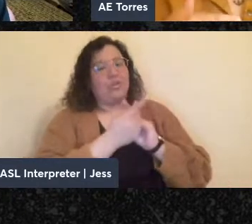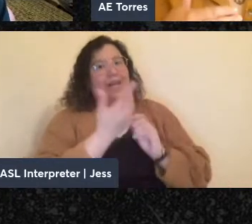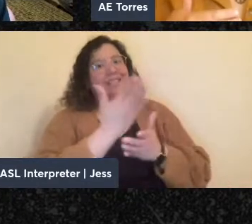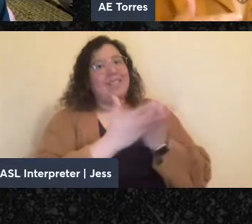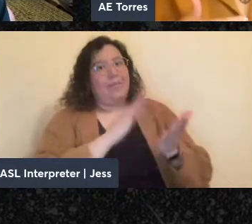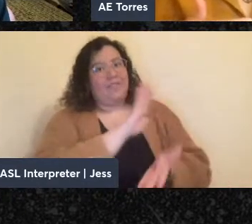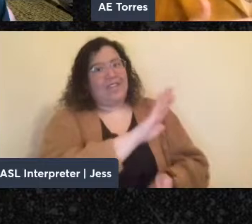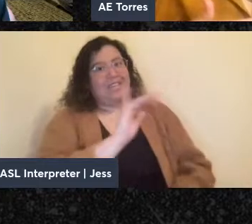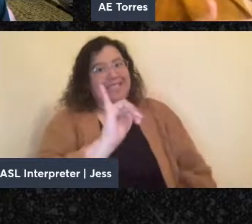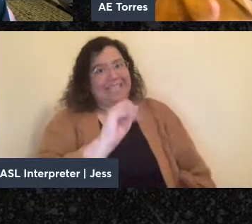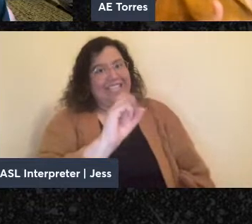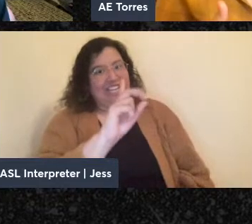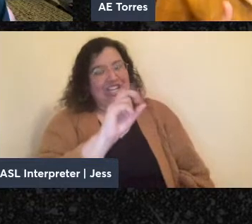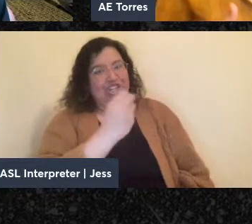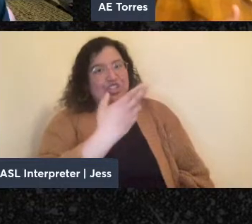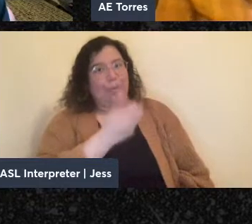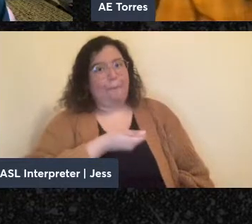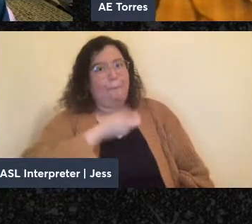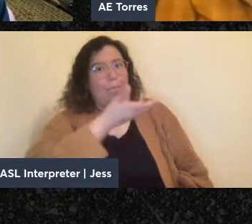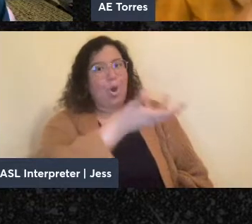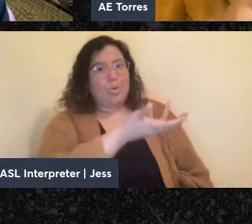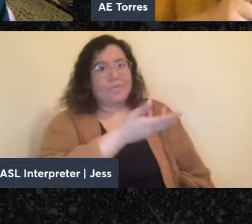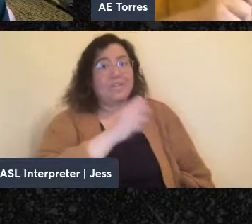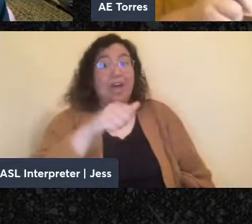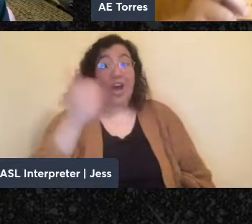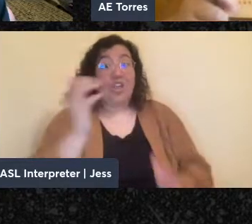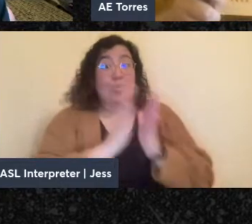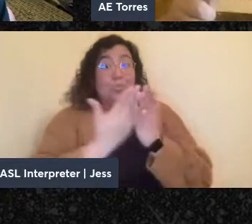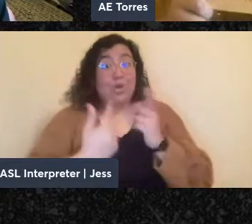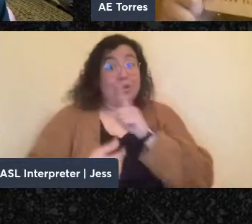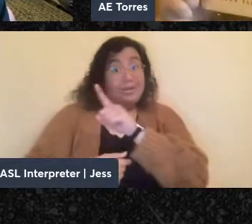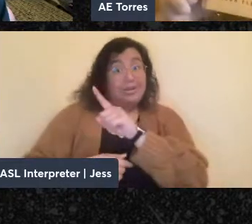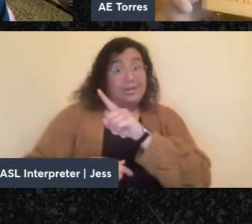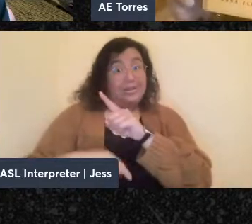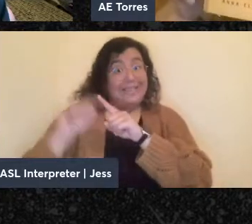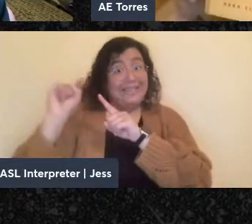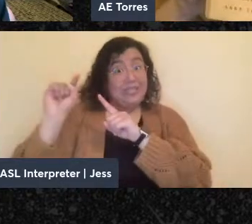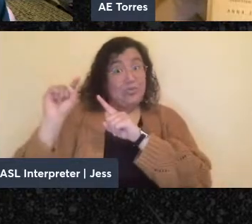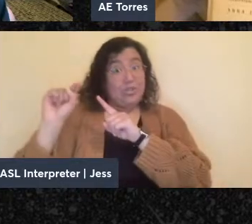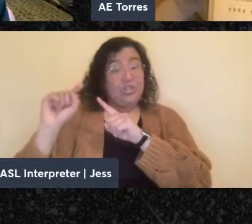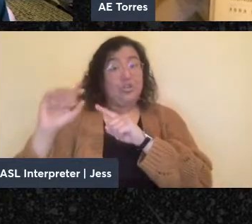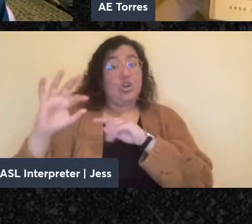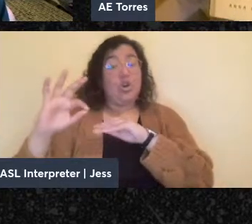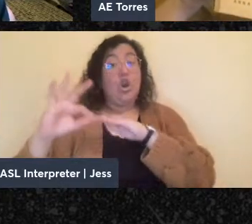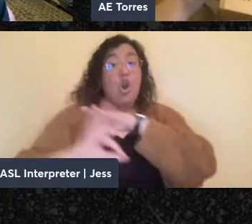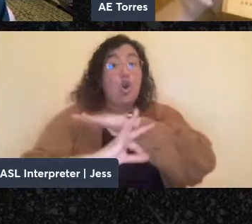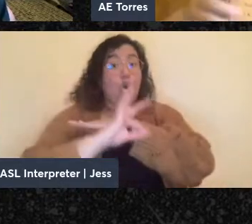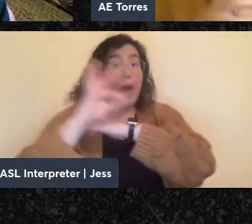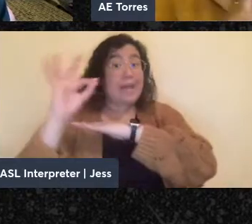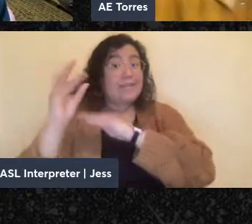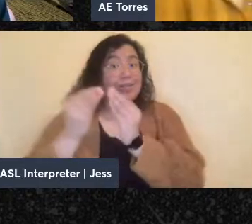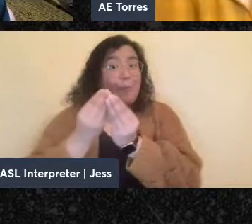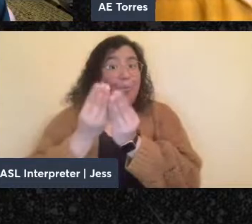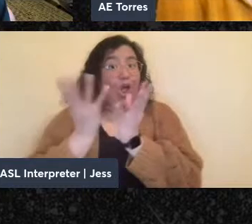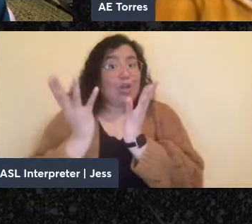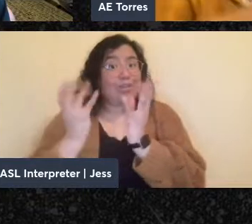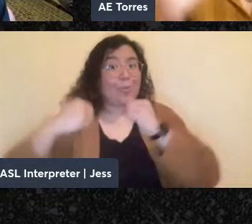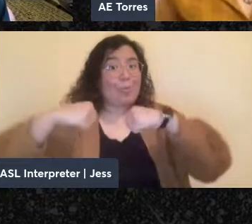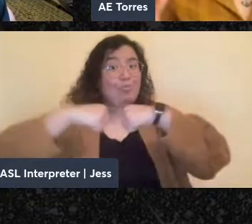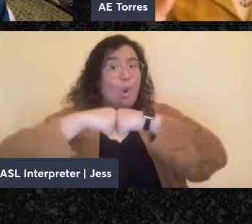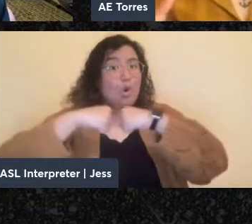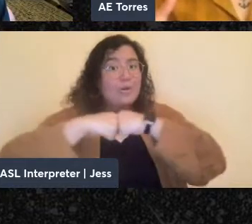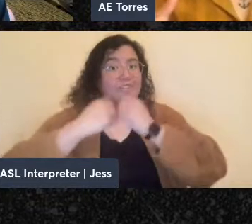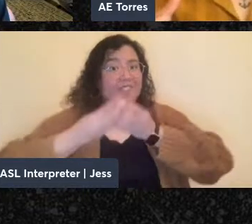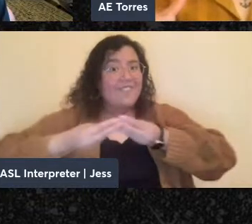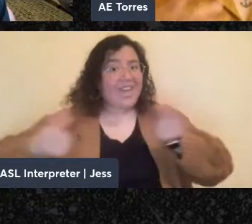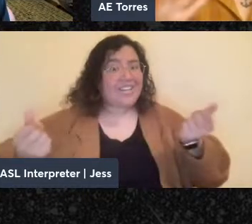poems in my other book, not the anthology, but this one, Horizons Blossom, Borders Vanish. It's